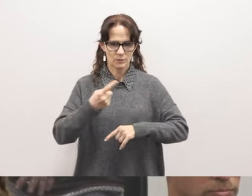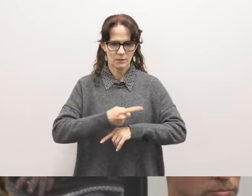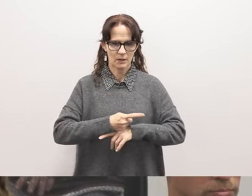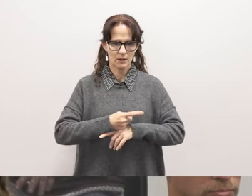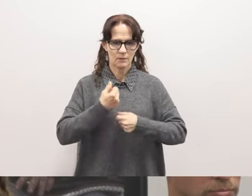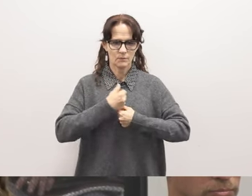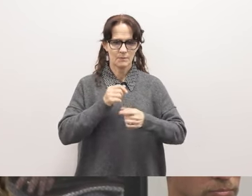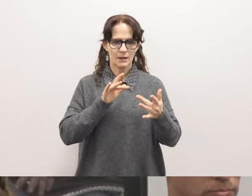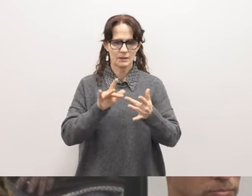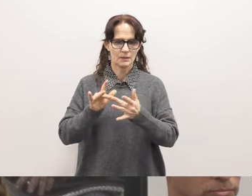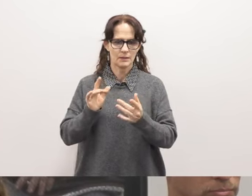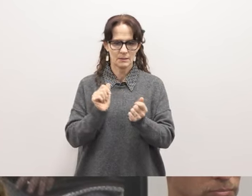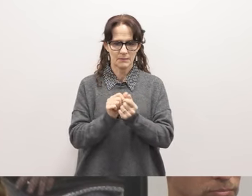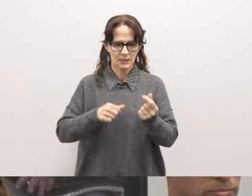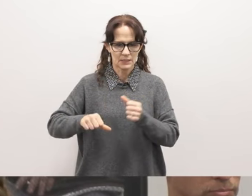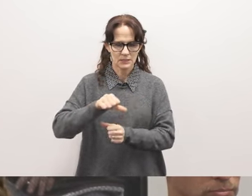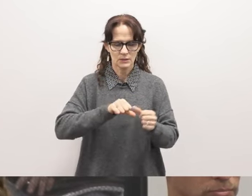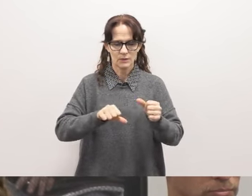got to make connections and meet them.